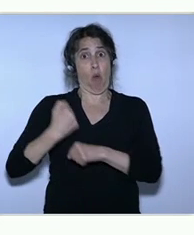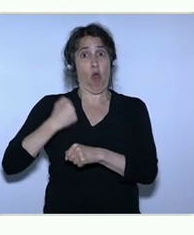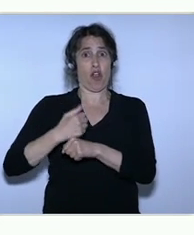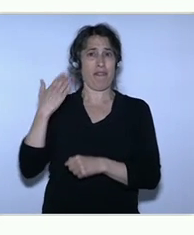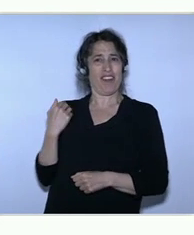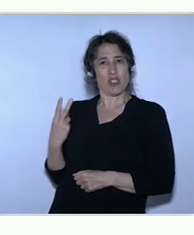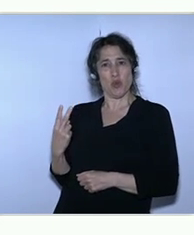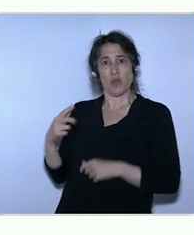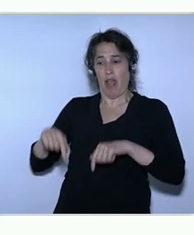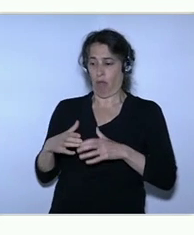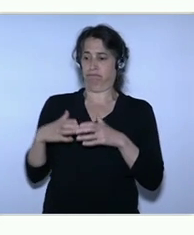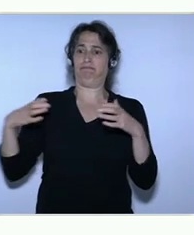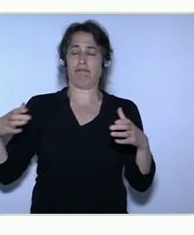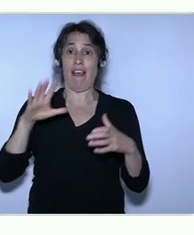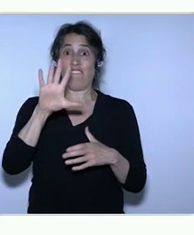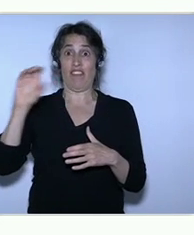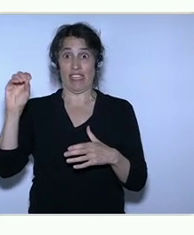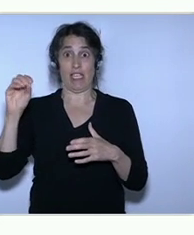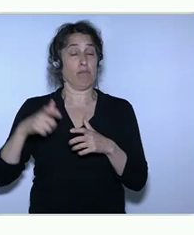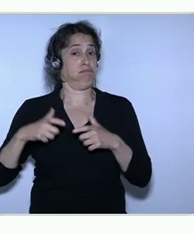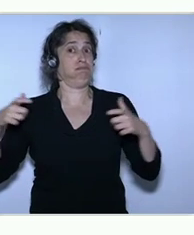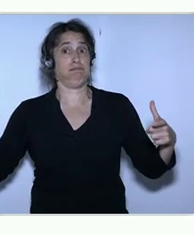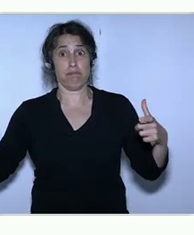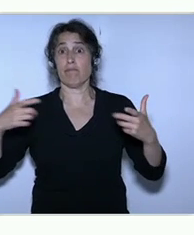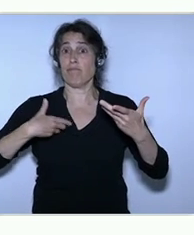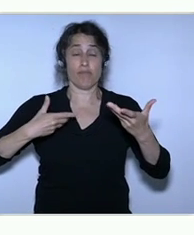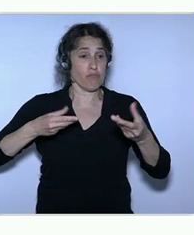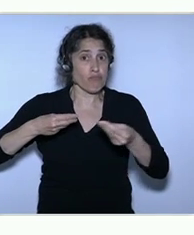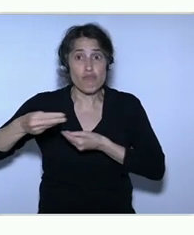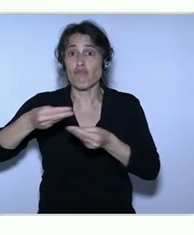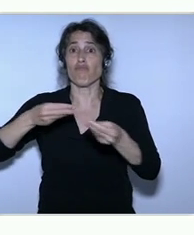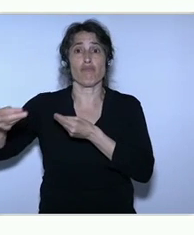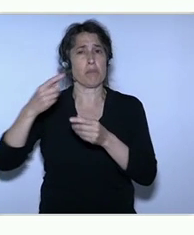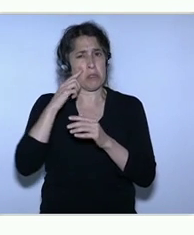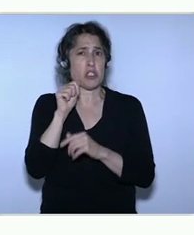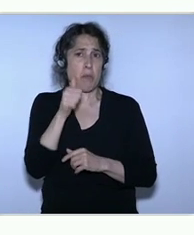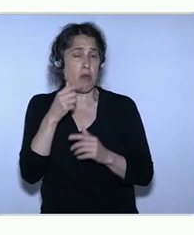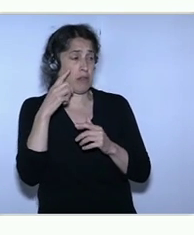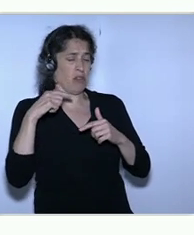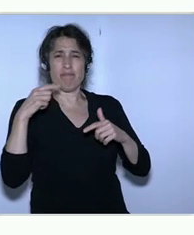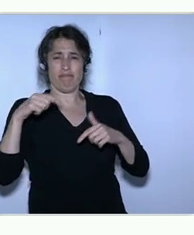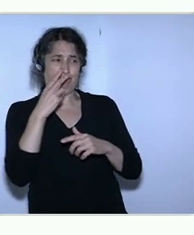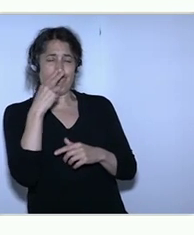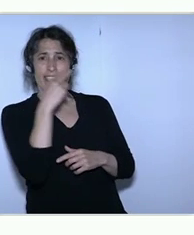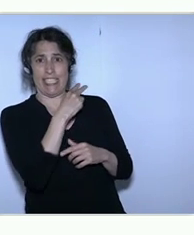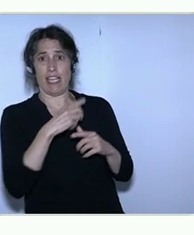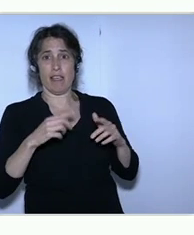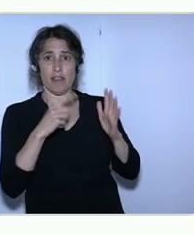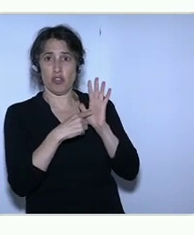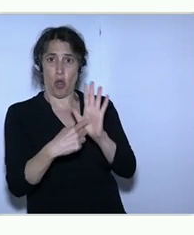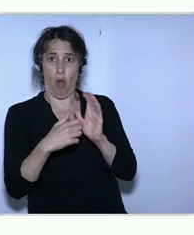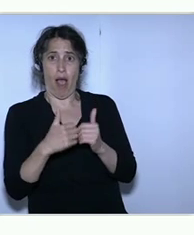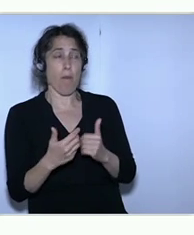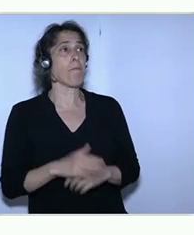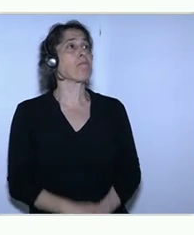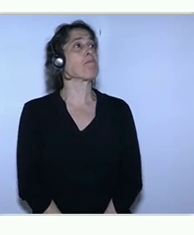Cobook built an address book for Mac, for Apple Mac computers, now also for other iOS